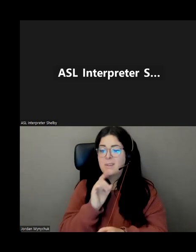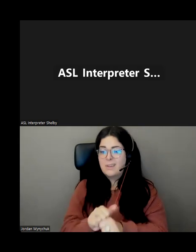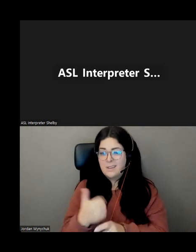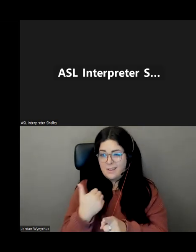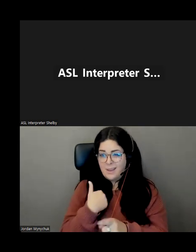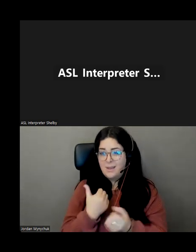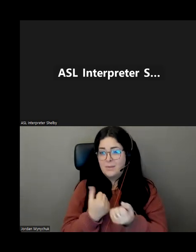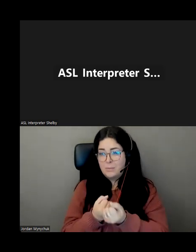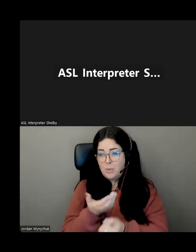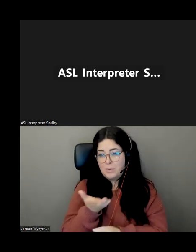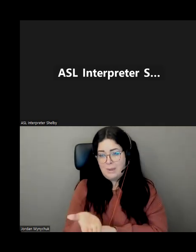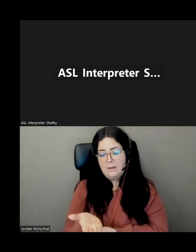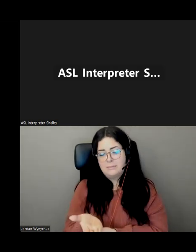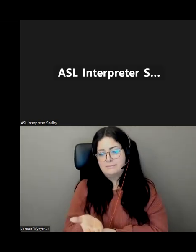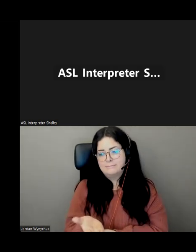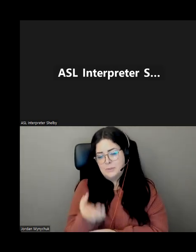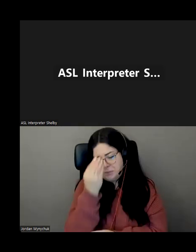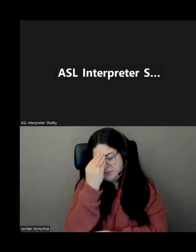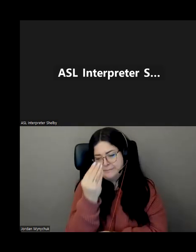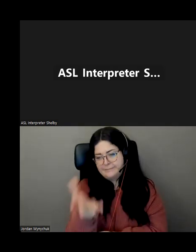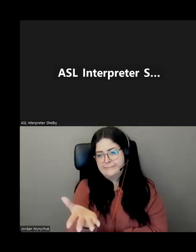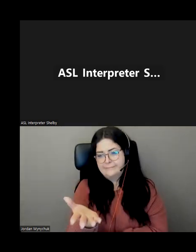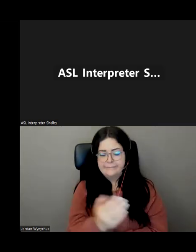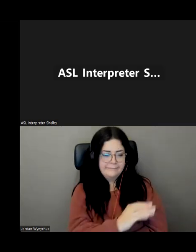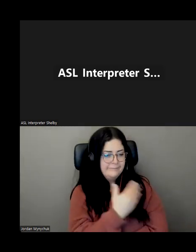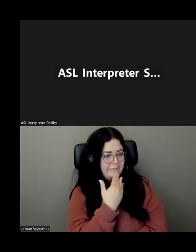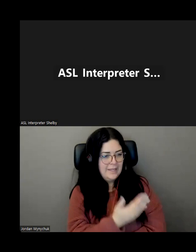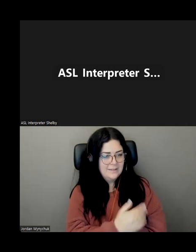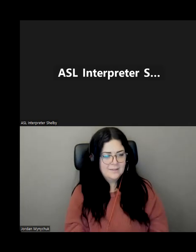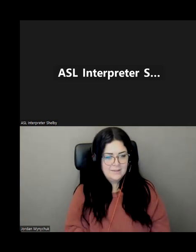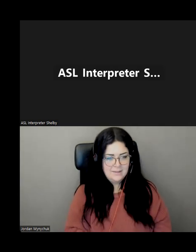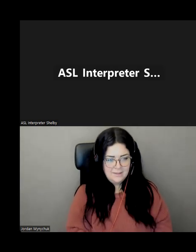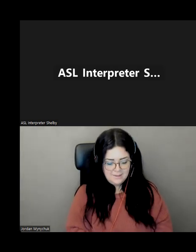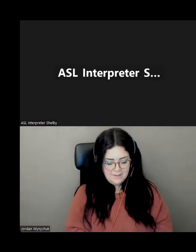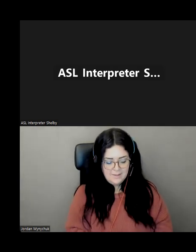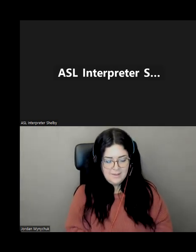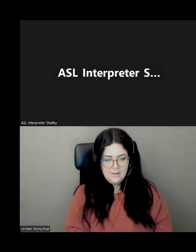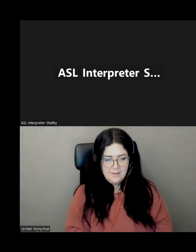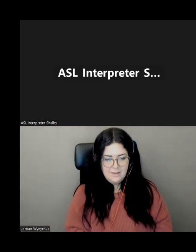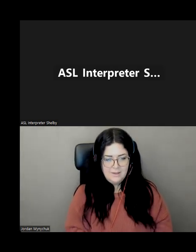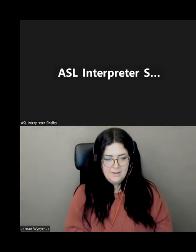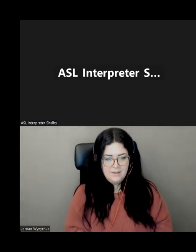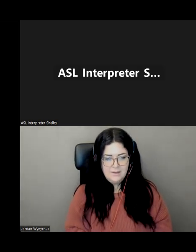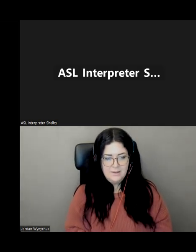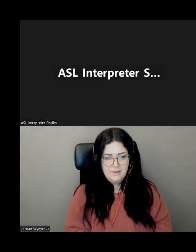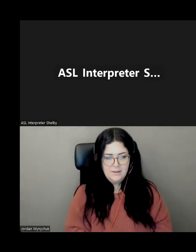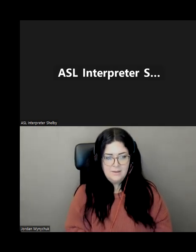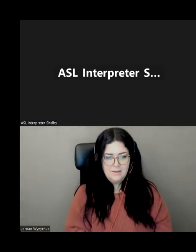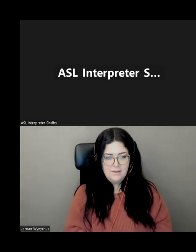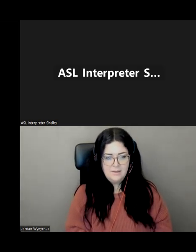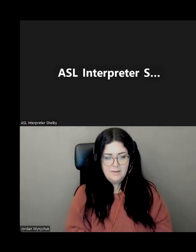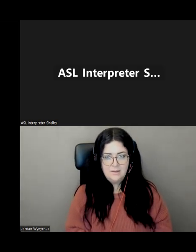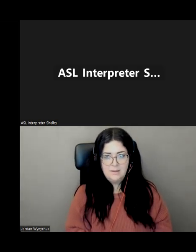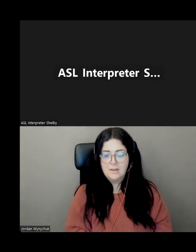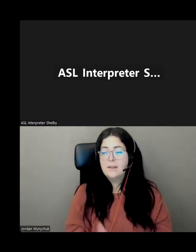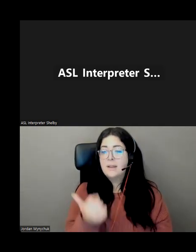just to give me some thought something to think about thank you you anybody else have